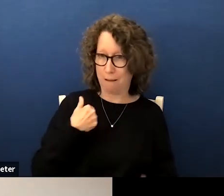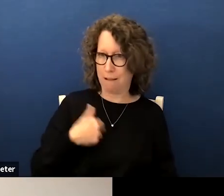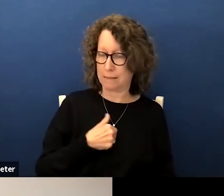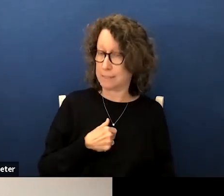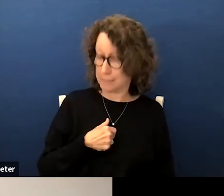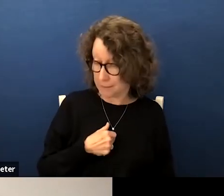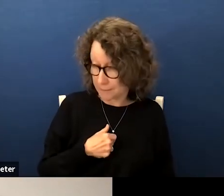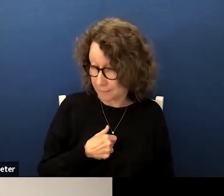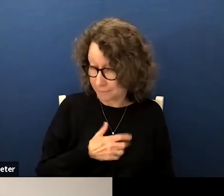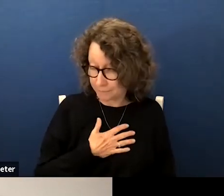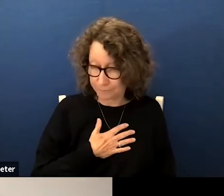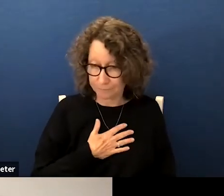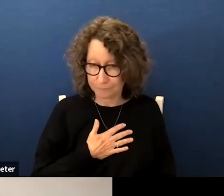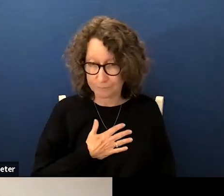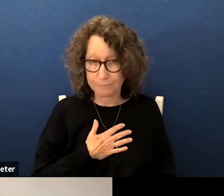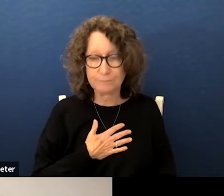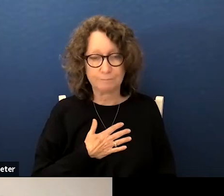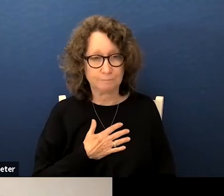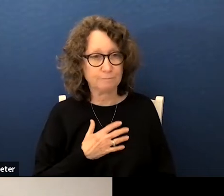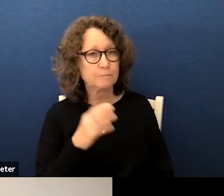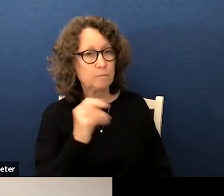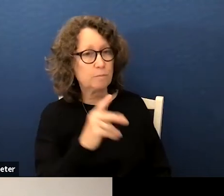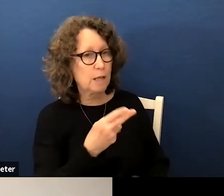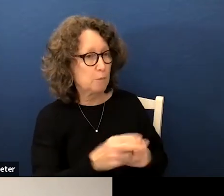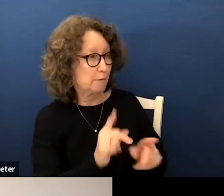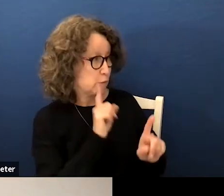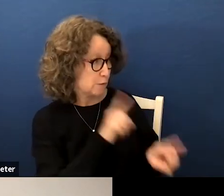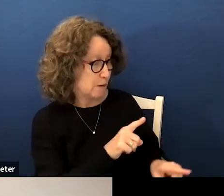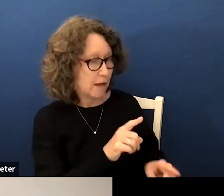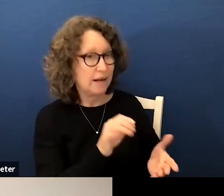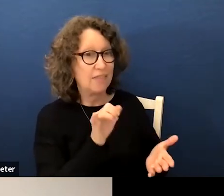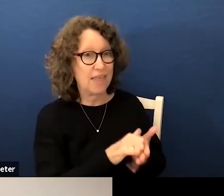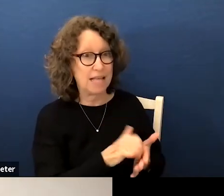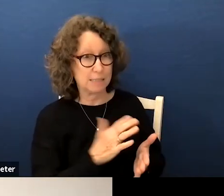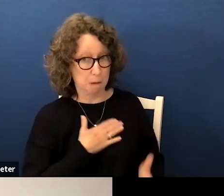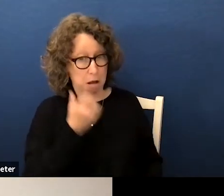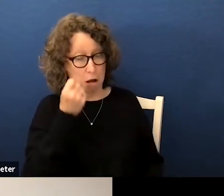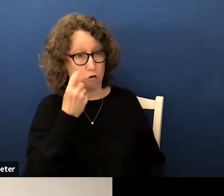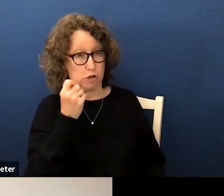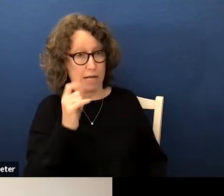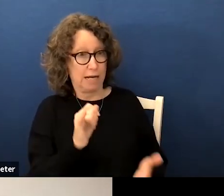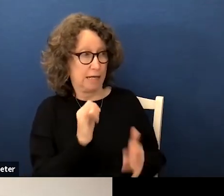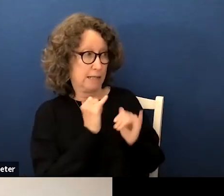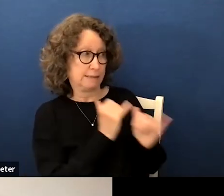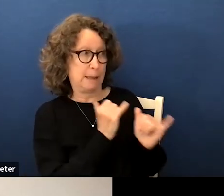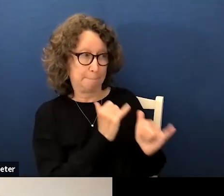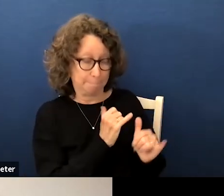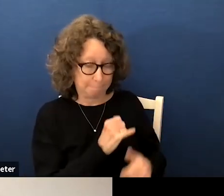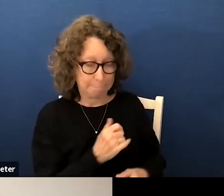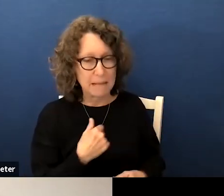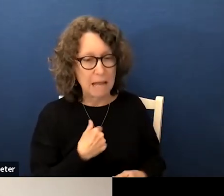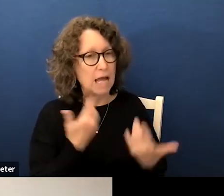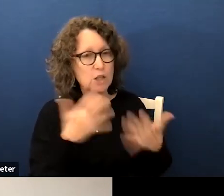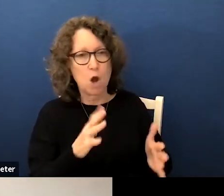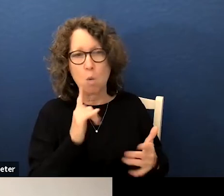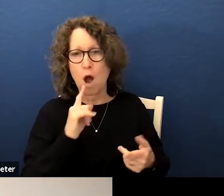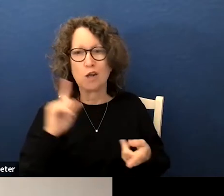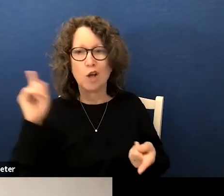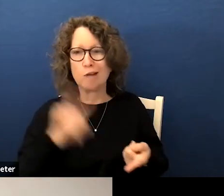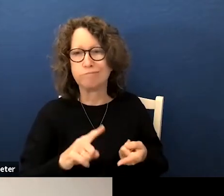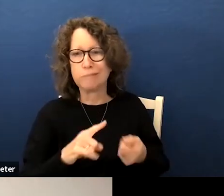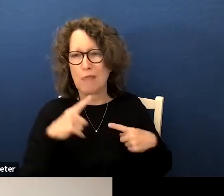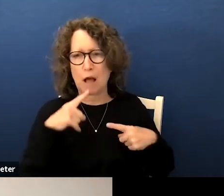i'll just yeah briefly respond by saying that that that's been my understanding as well um and i don't want to minimize the